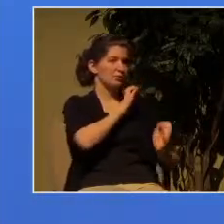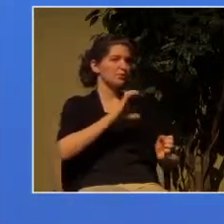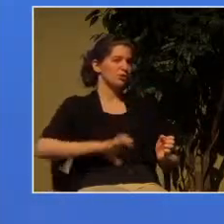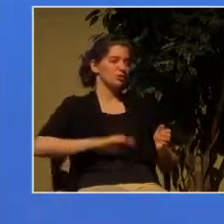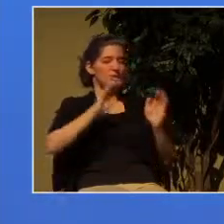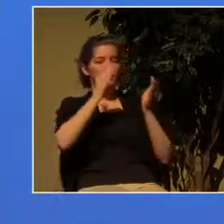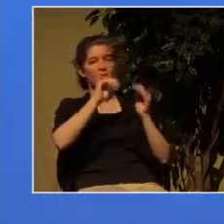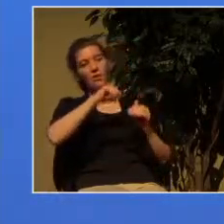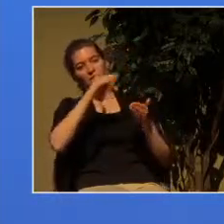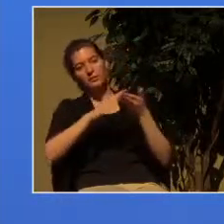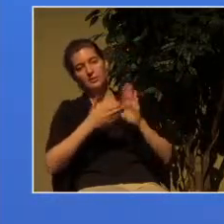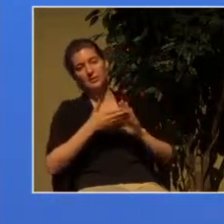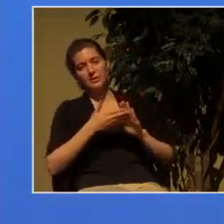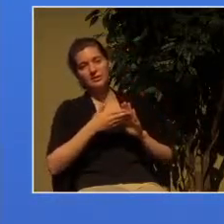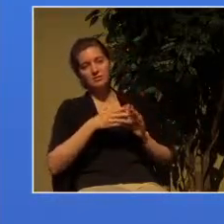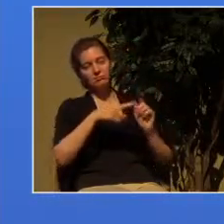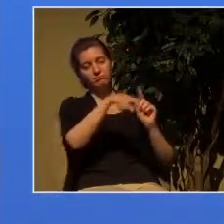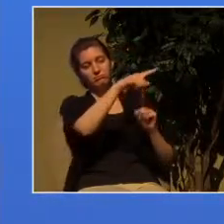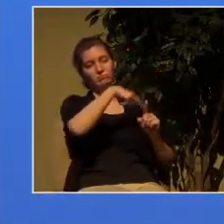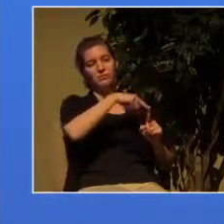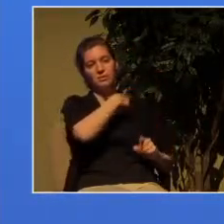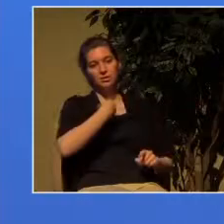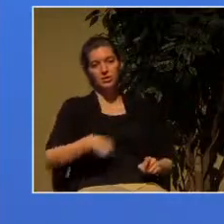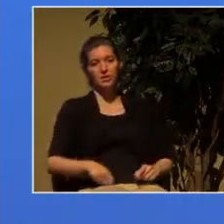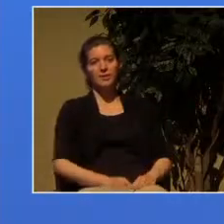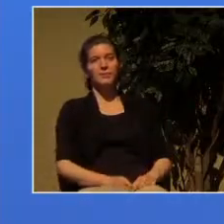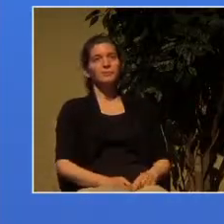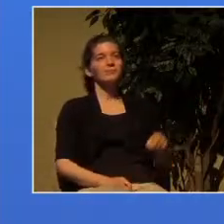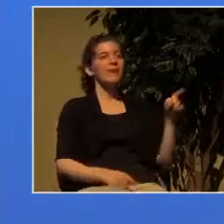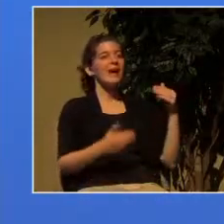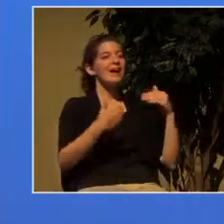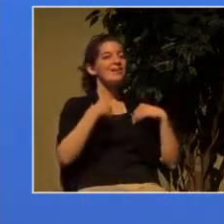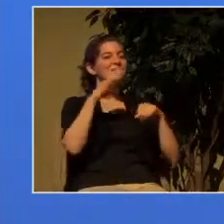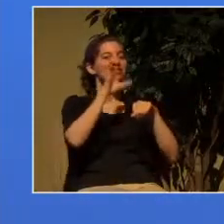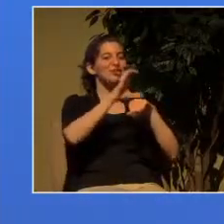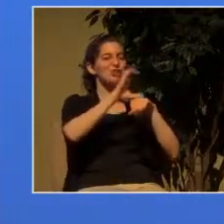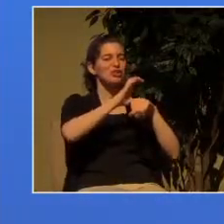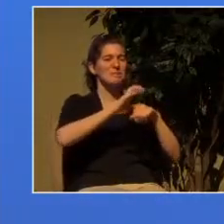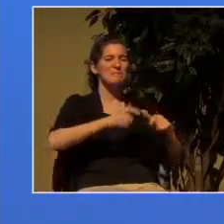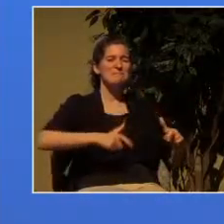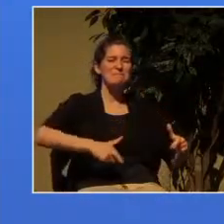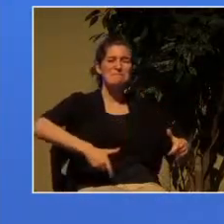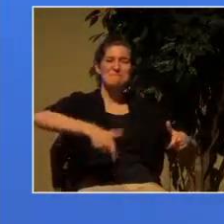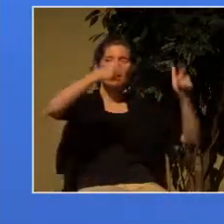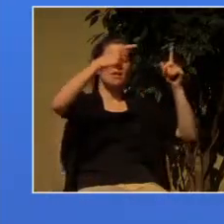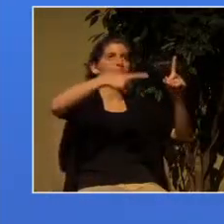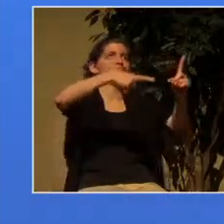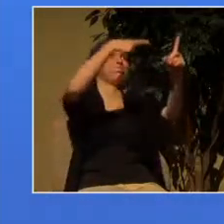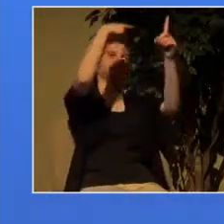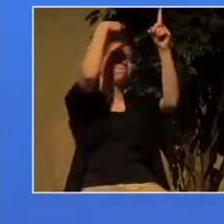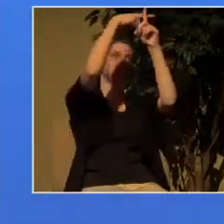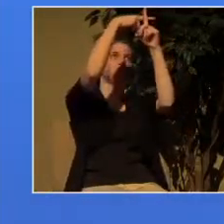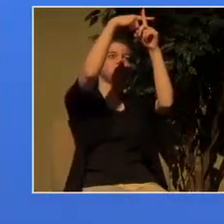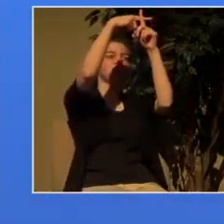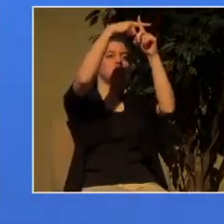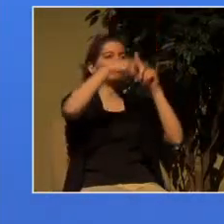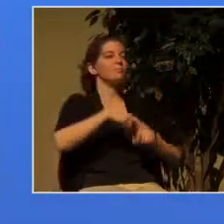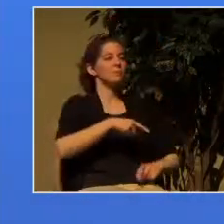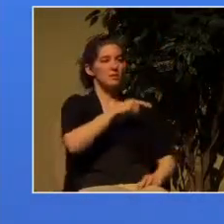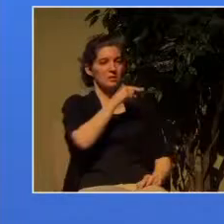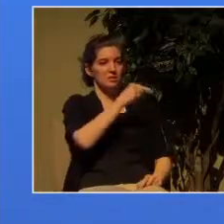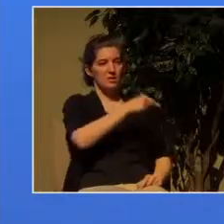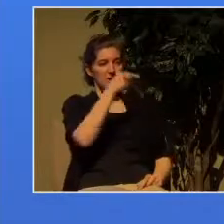a huge nine story church complex with a huge cross on top the congregation has been informed to get out